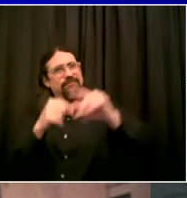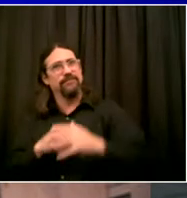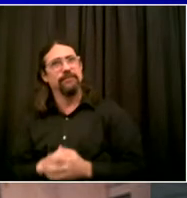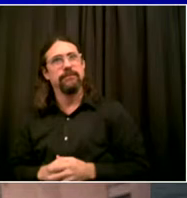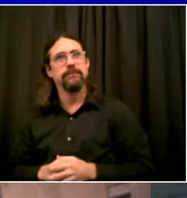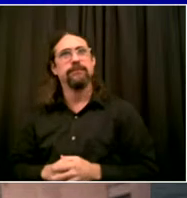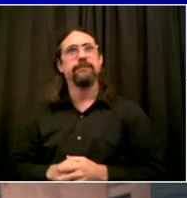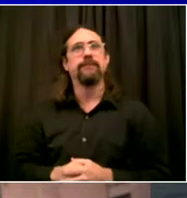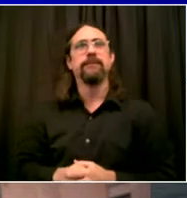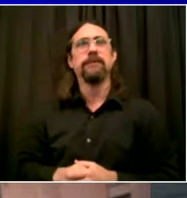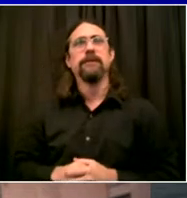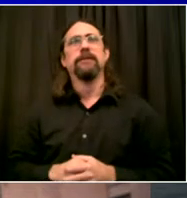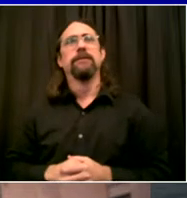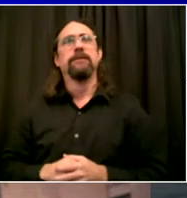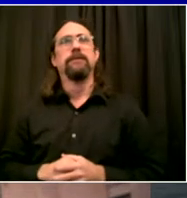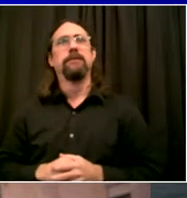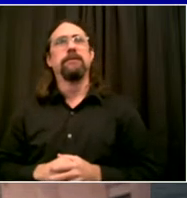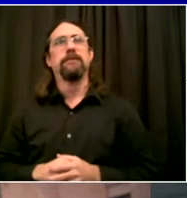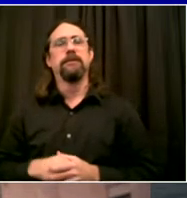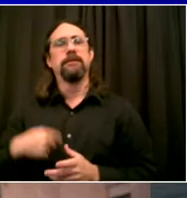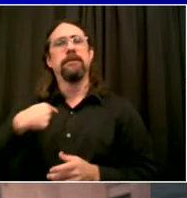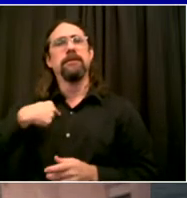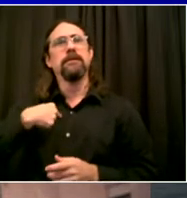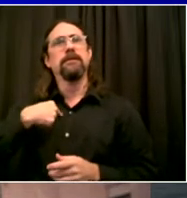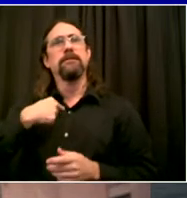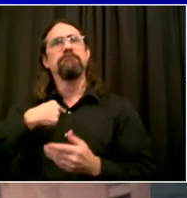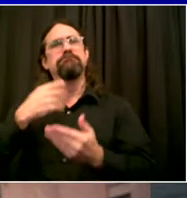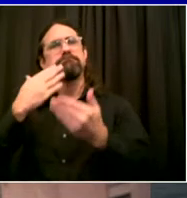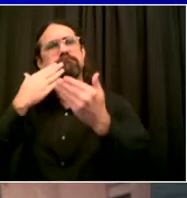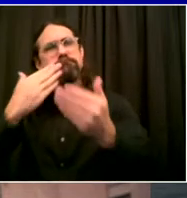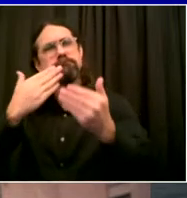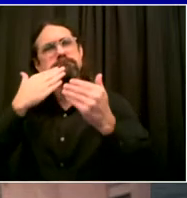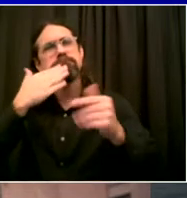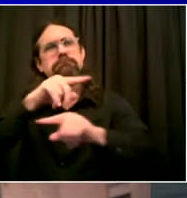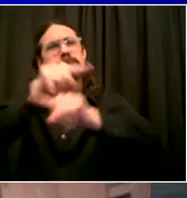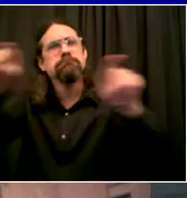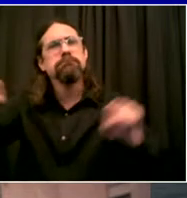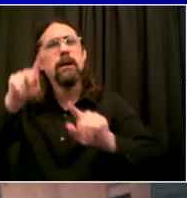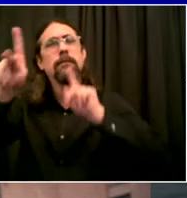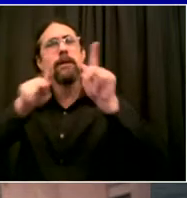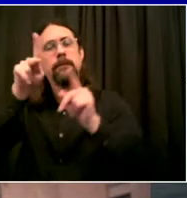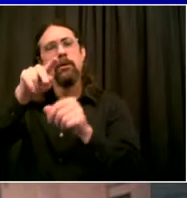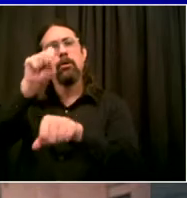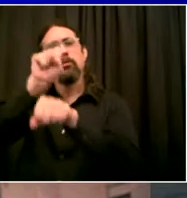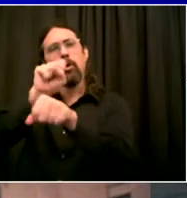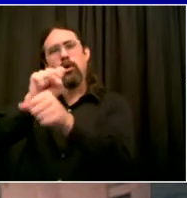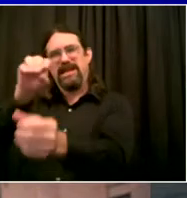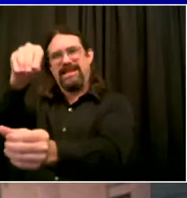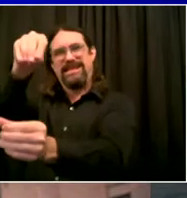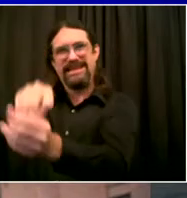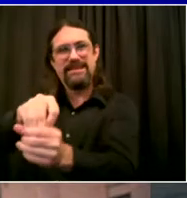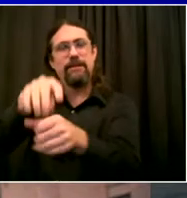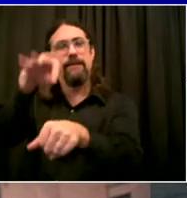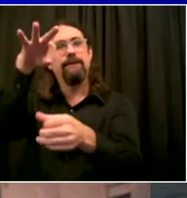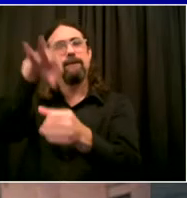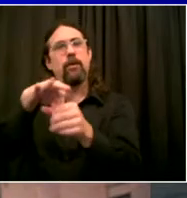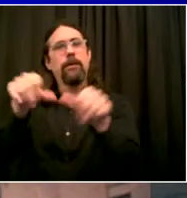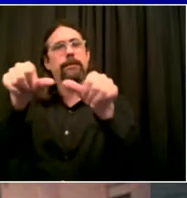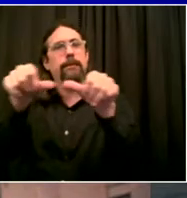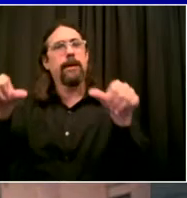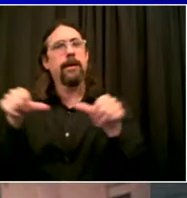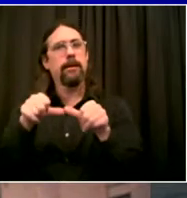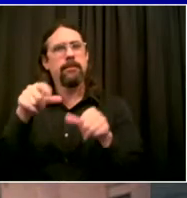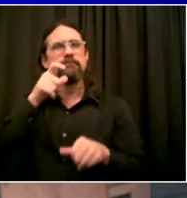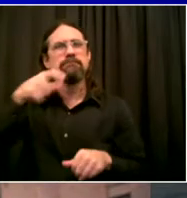neighborhood yesterday, the folks who work inside the polls, who really give their all to make sure that voting does